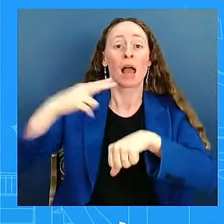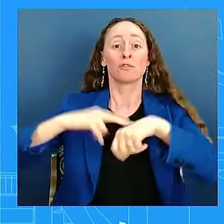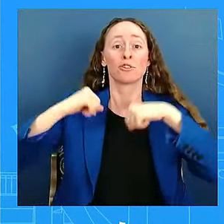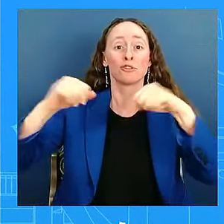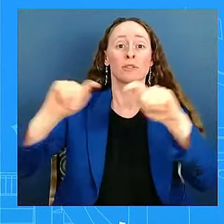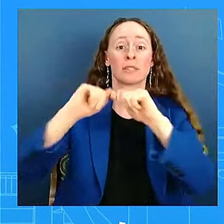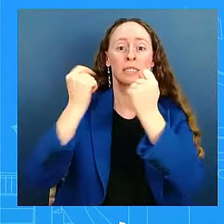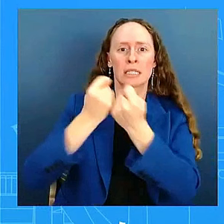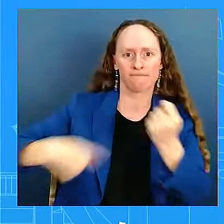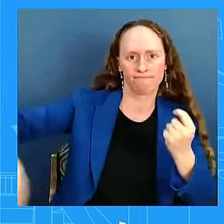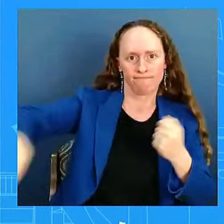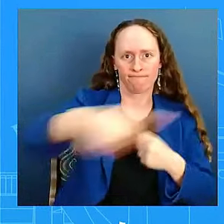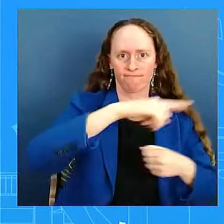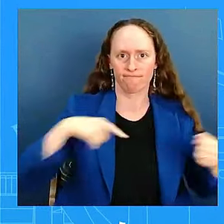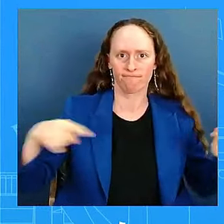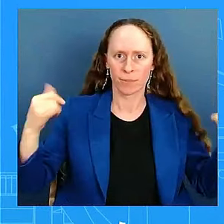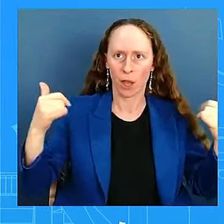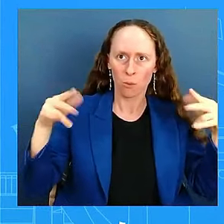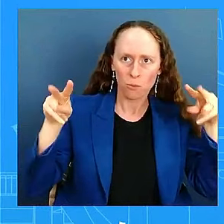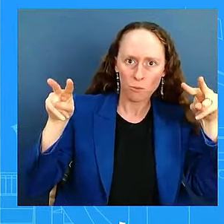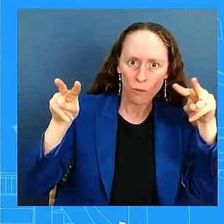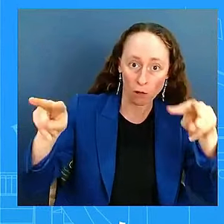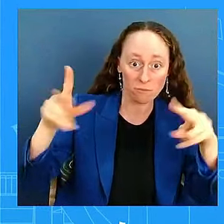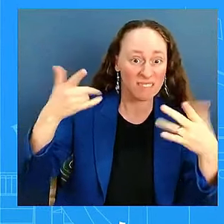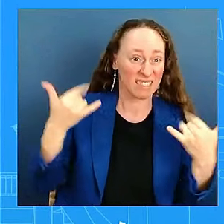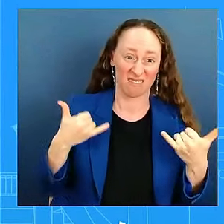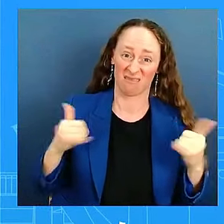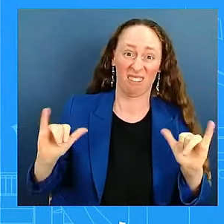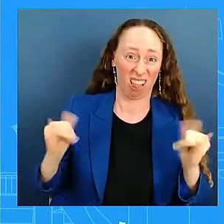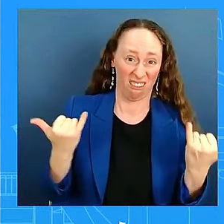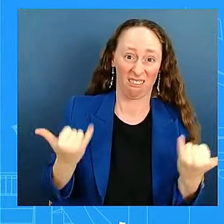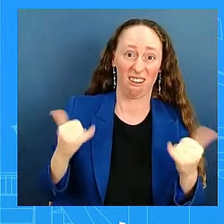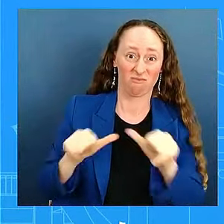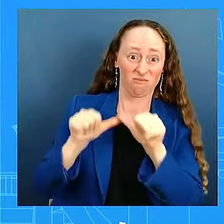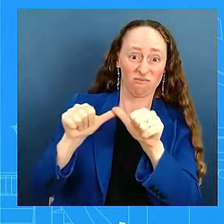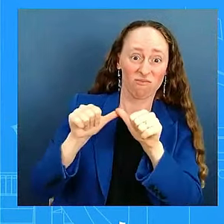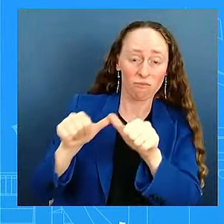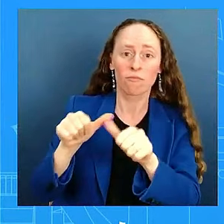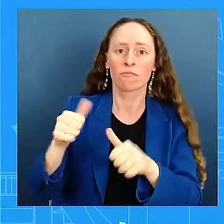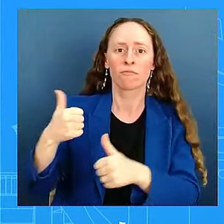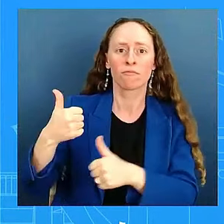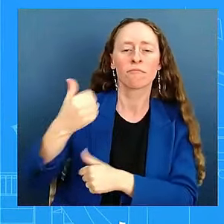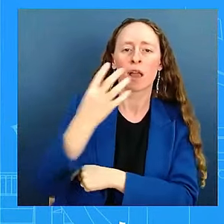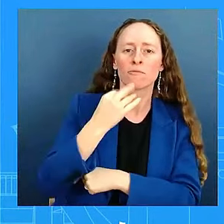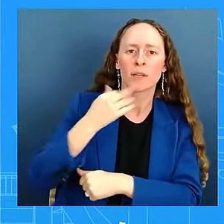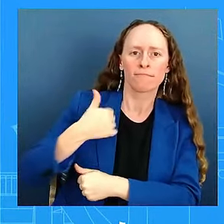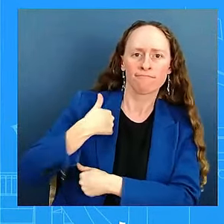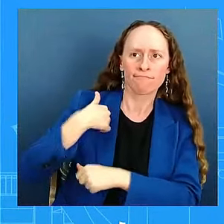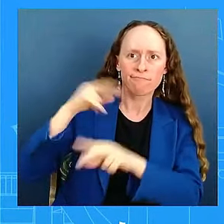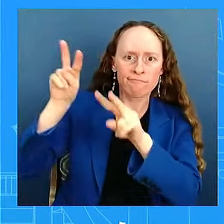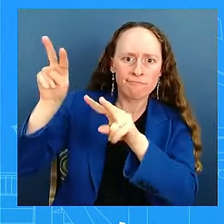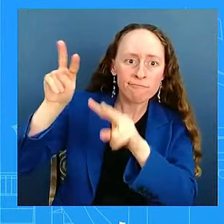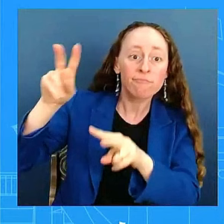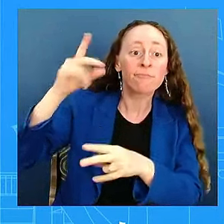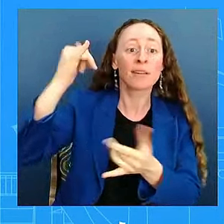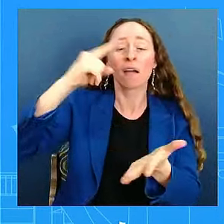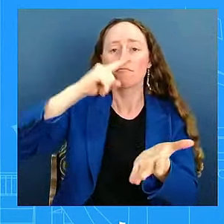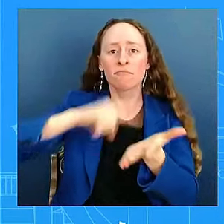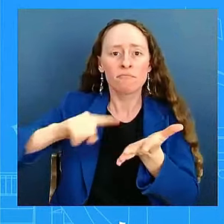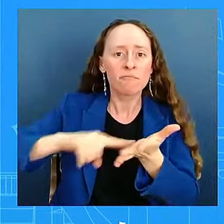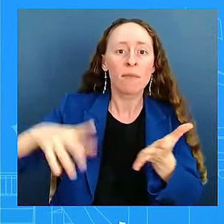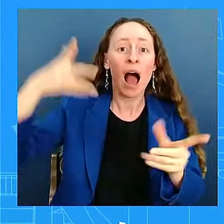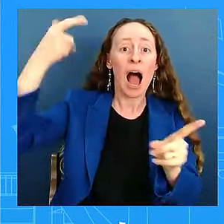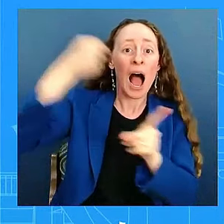the IDF and the authorities in Israel to assess the impact of the attack. But at this time, and I stress at this time,